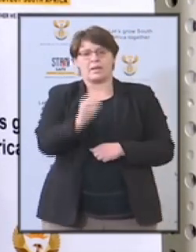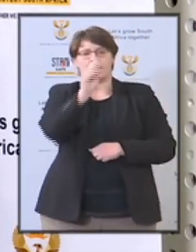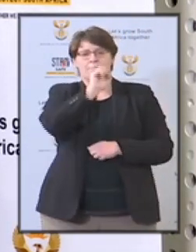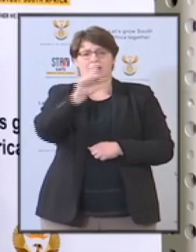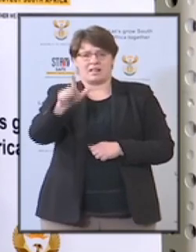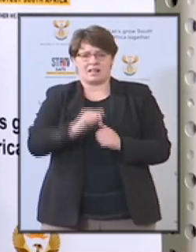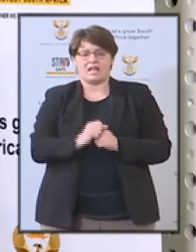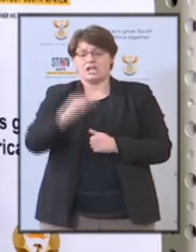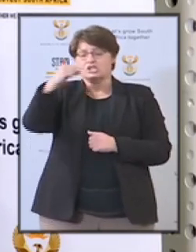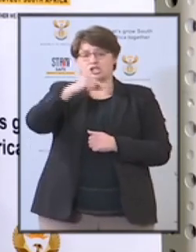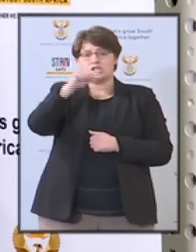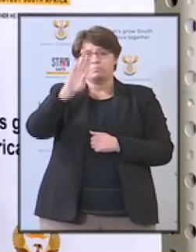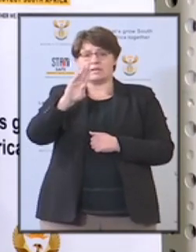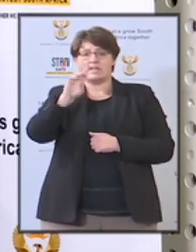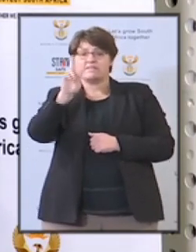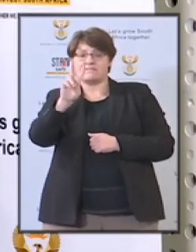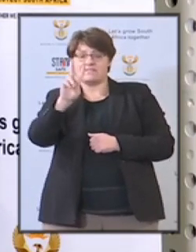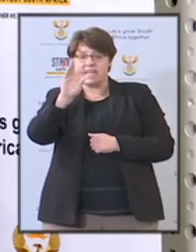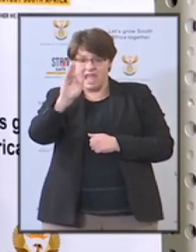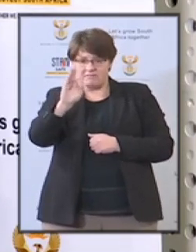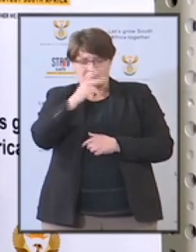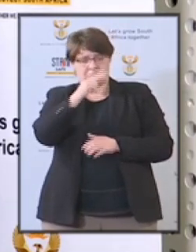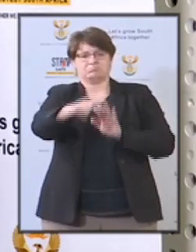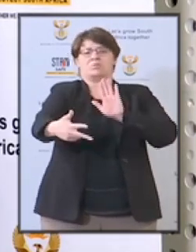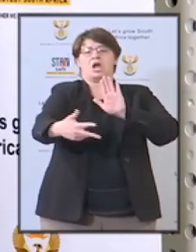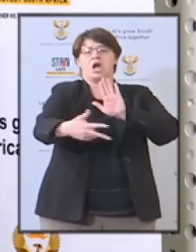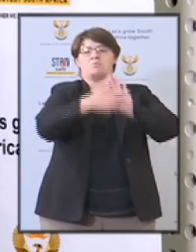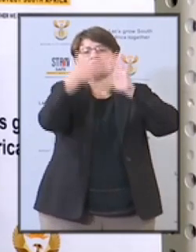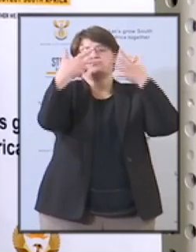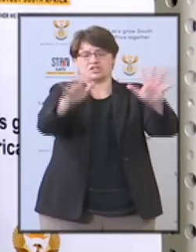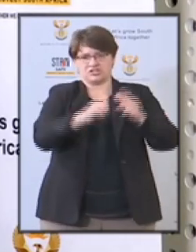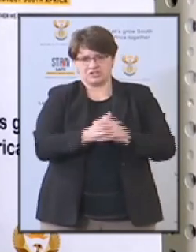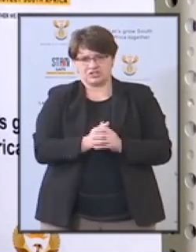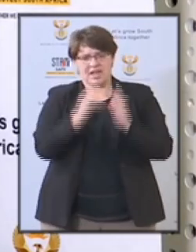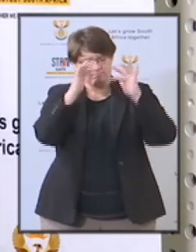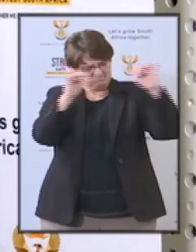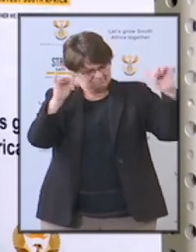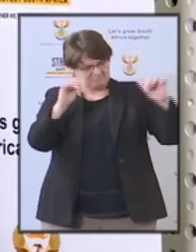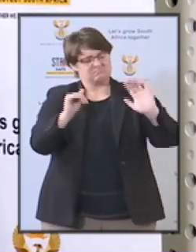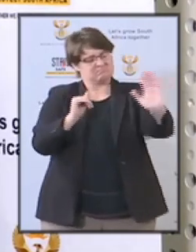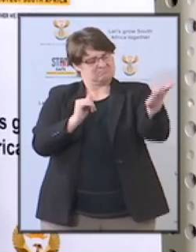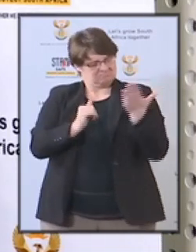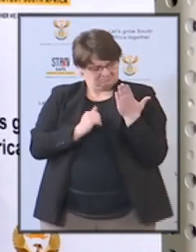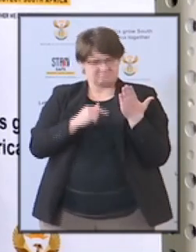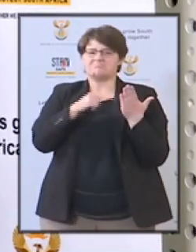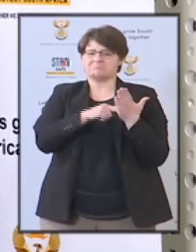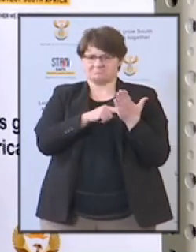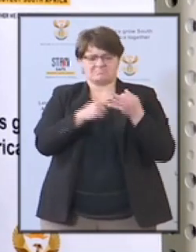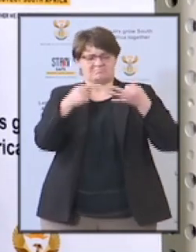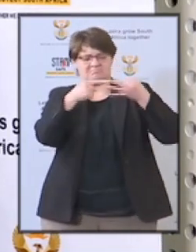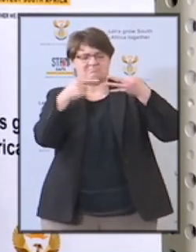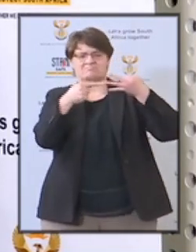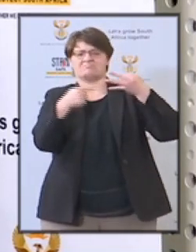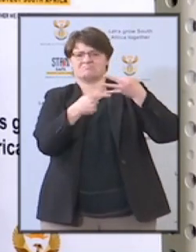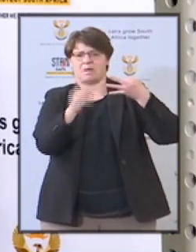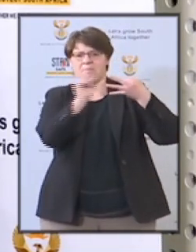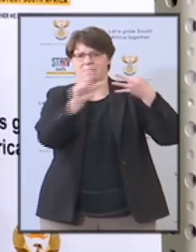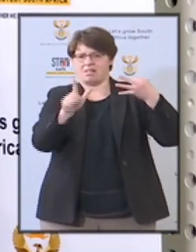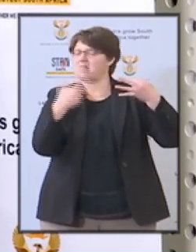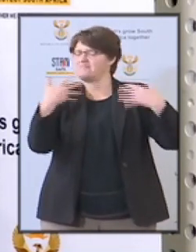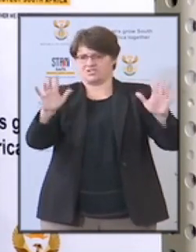GBVF bills approved. Cabinet approved the submission of the three GBV bills.